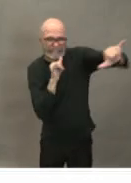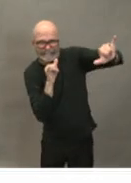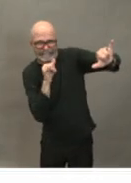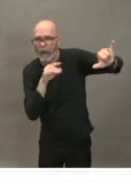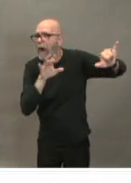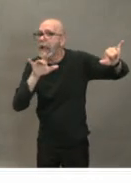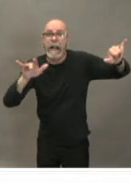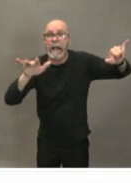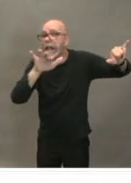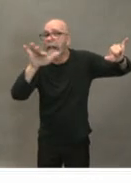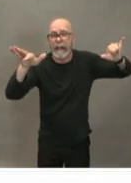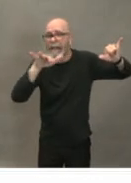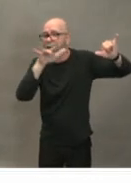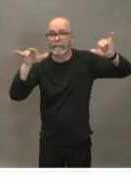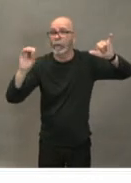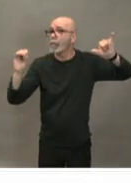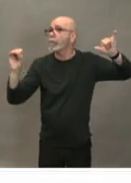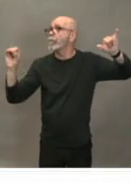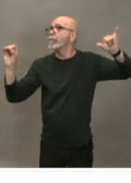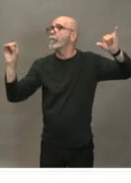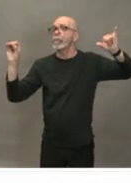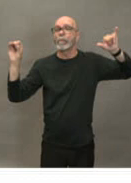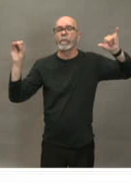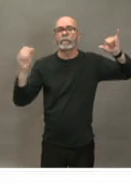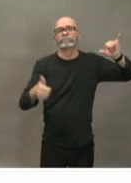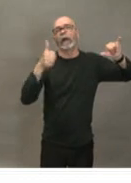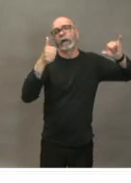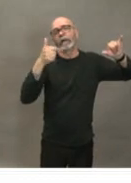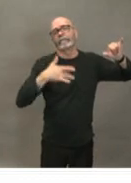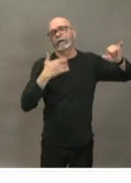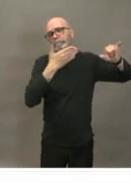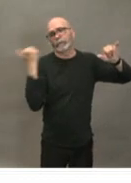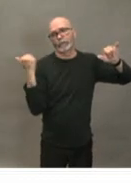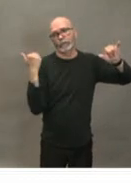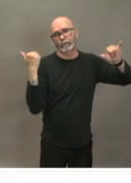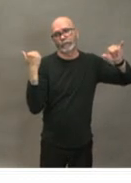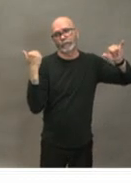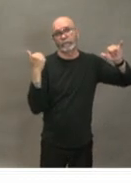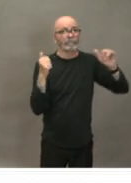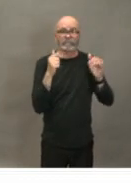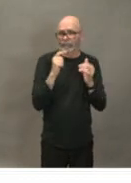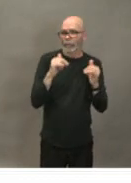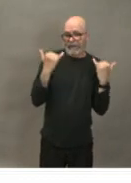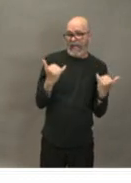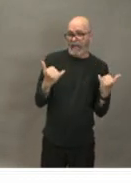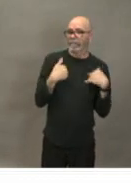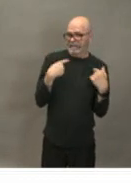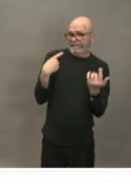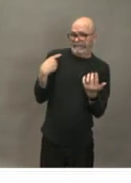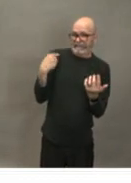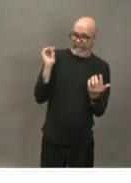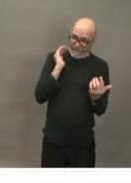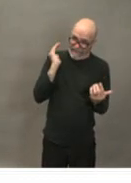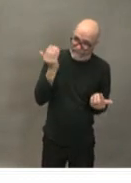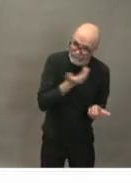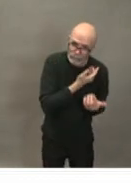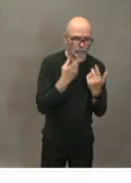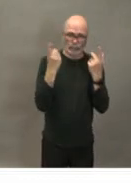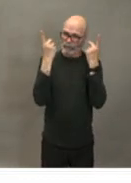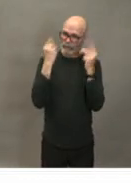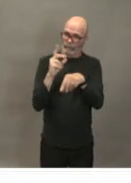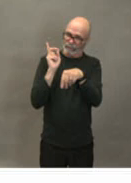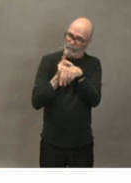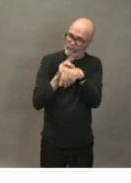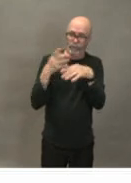their contacts all those kind of pieces but also the things i talked about is our collectively our hand washing and all those kind of things i talked